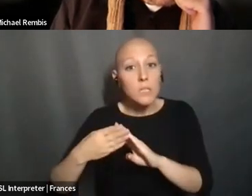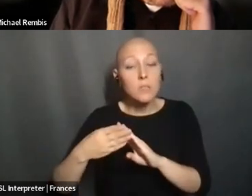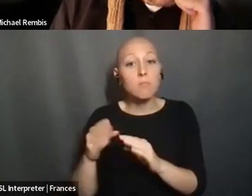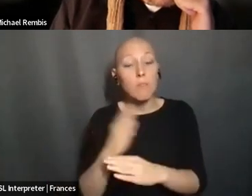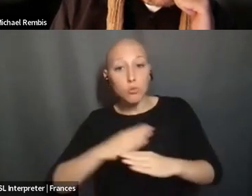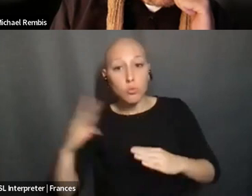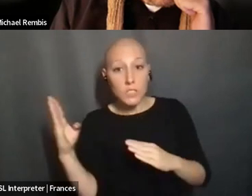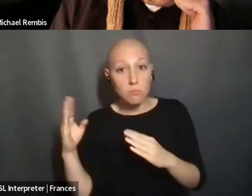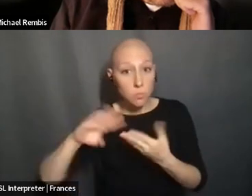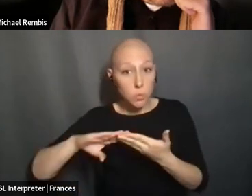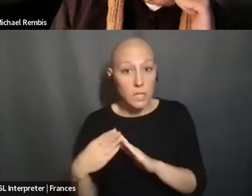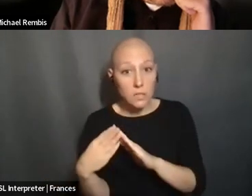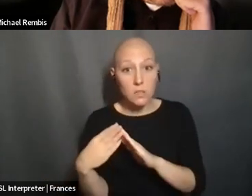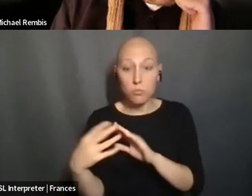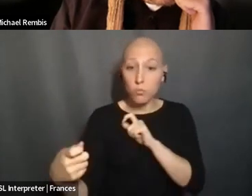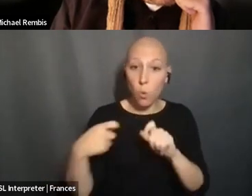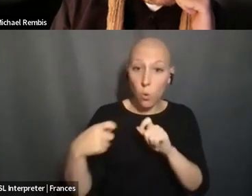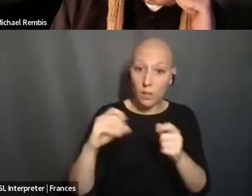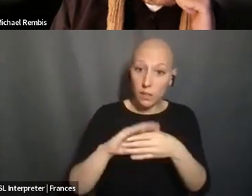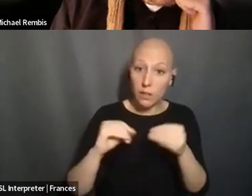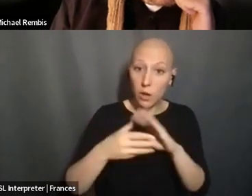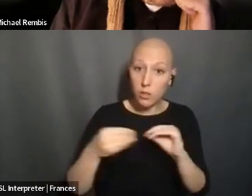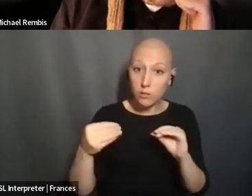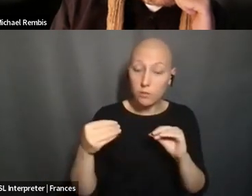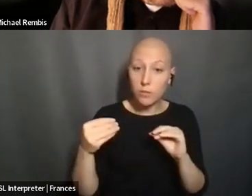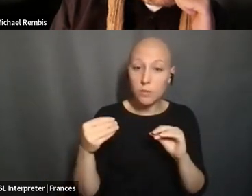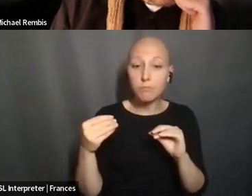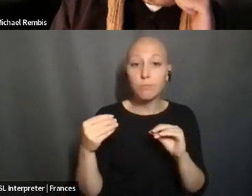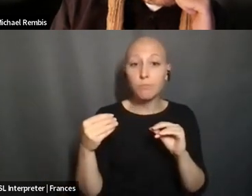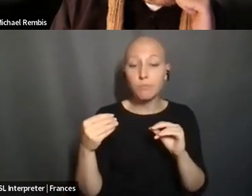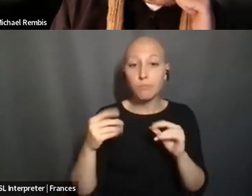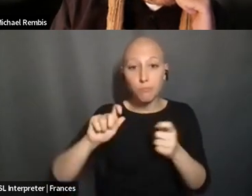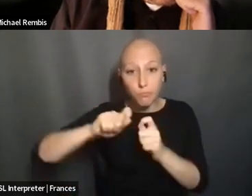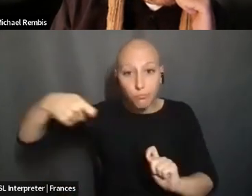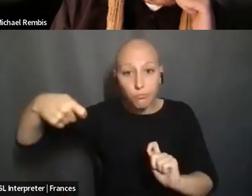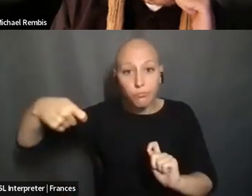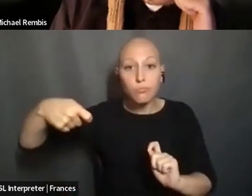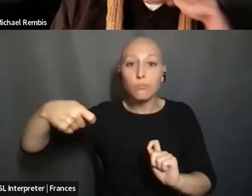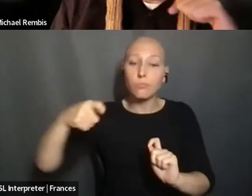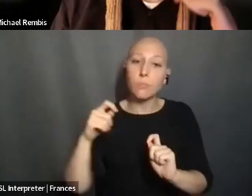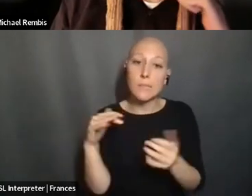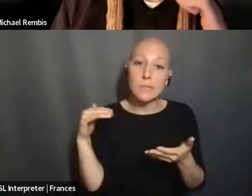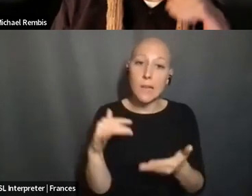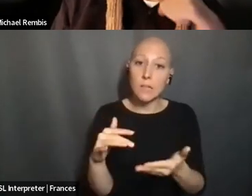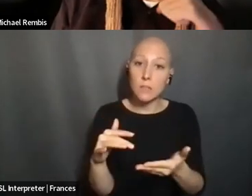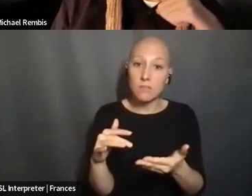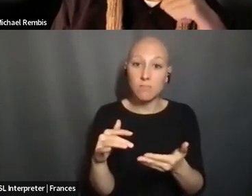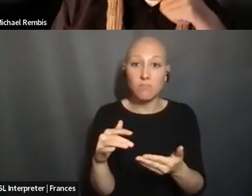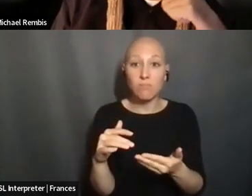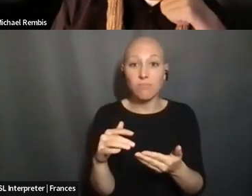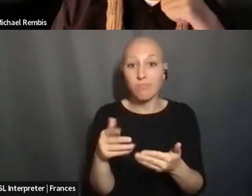TRULY ON THE SCIENTIFIC AND AMORAL WAYS. AND SO THAT WOULD BE MY